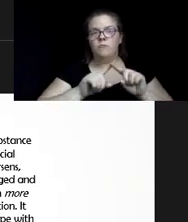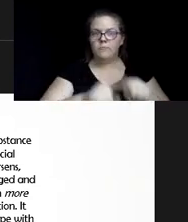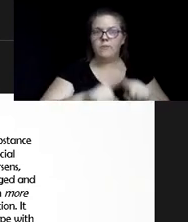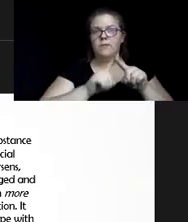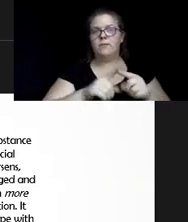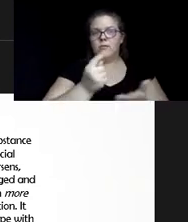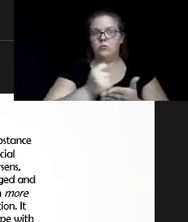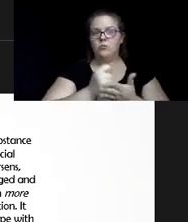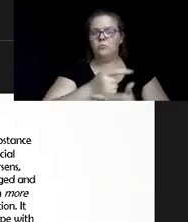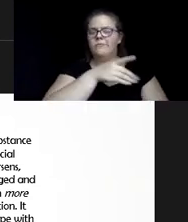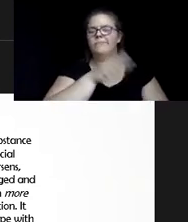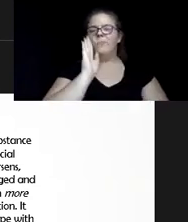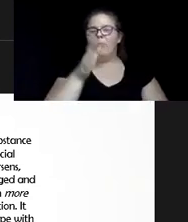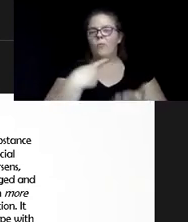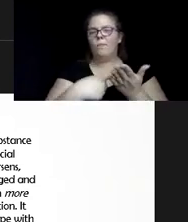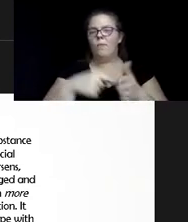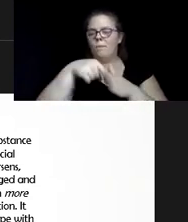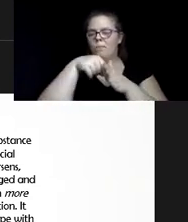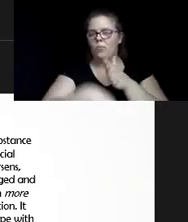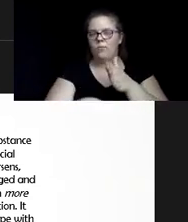He's going to talk a little bit more about this topic.